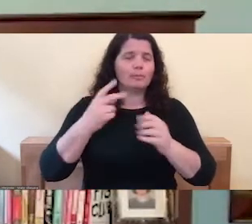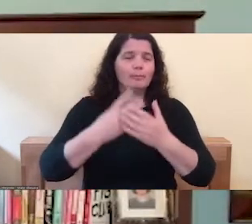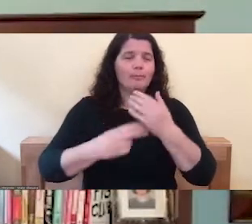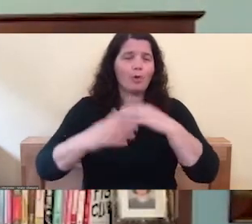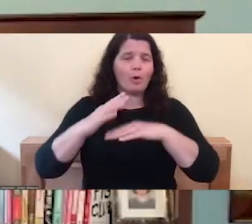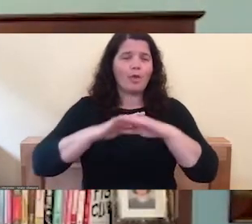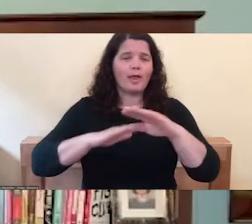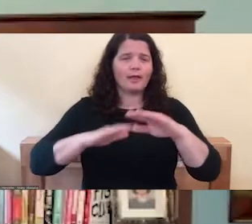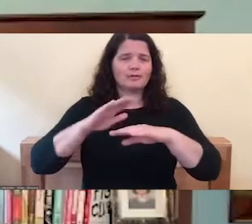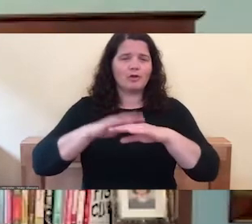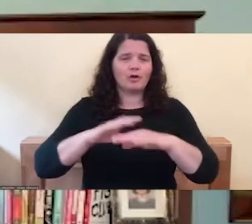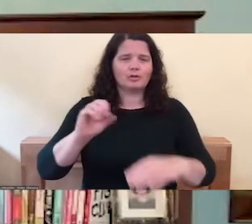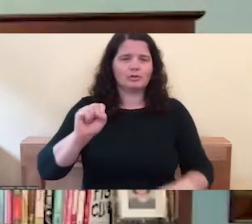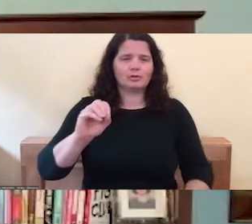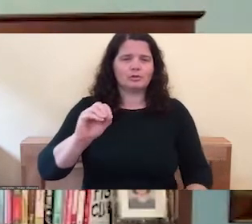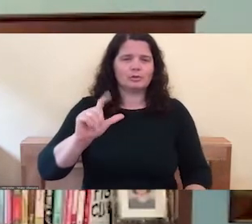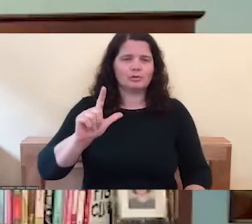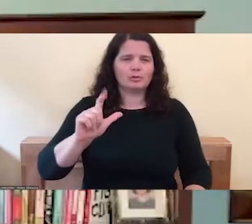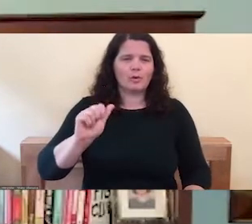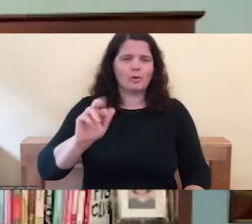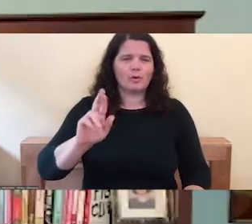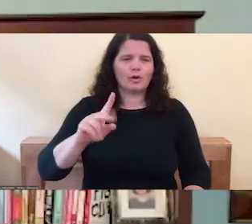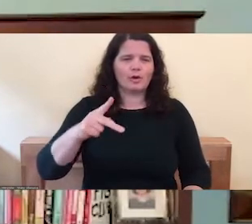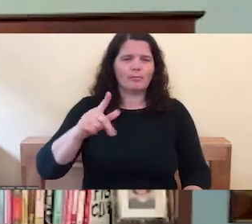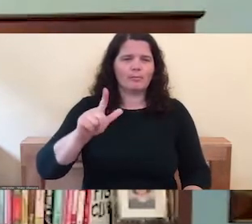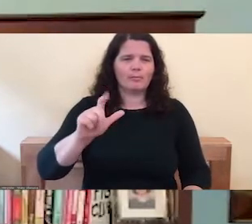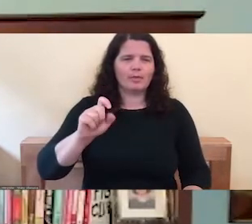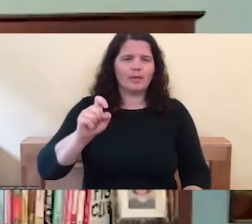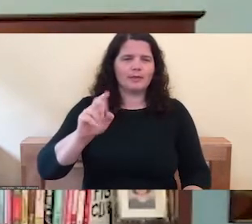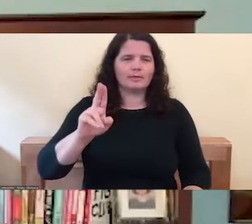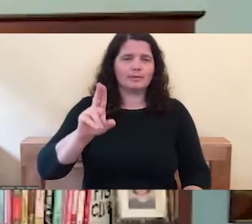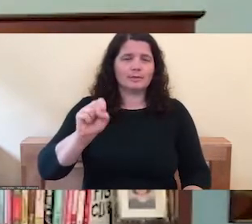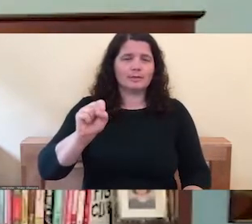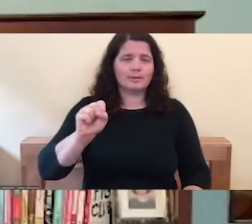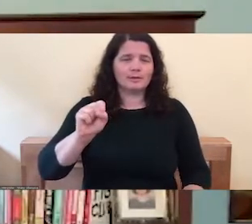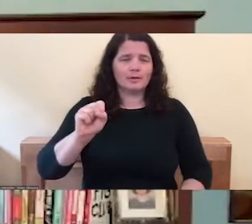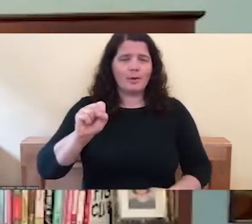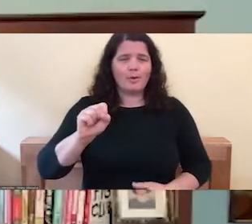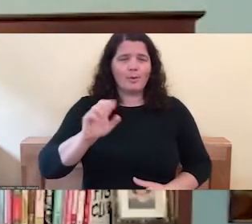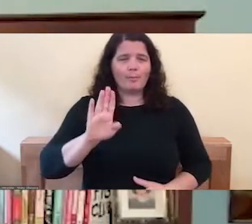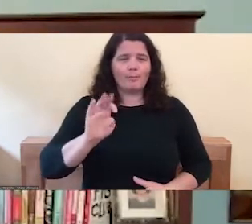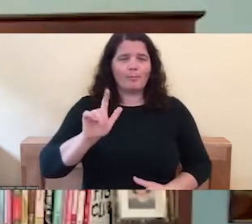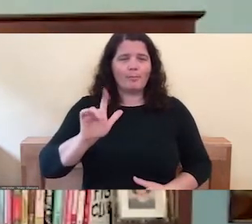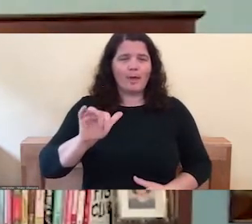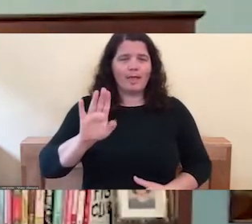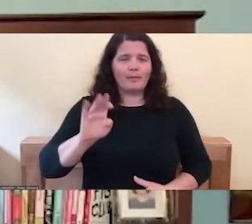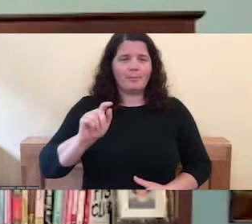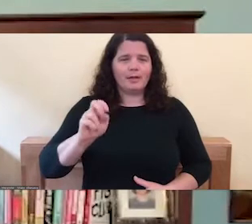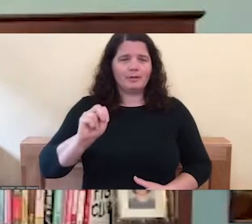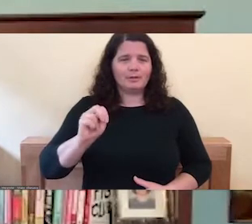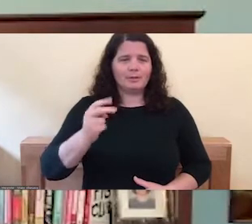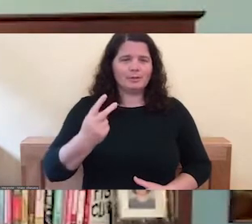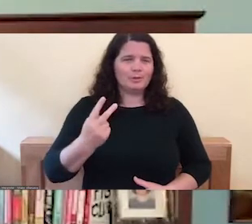which is right below your rib cage and about two or three inches above your belly button. That's one place you can do it.